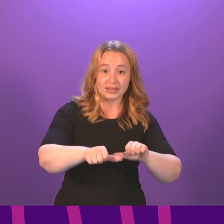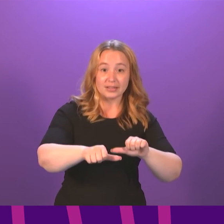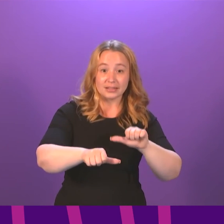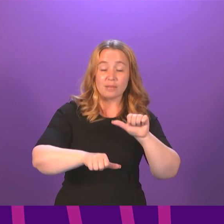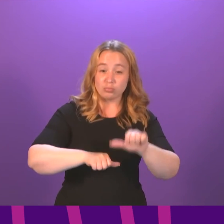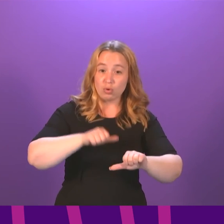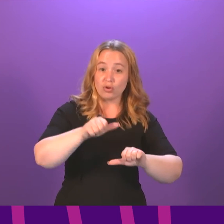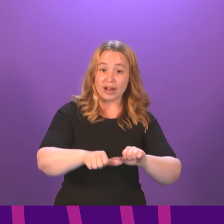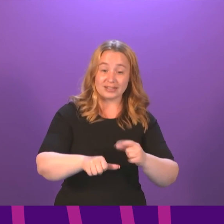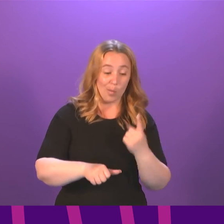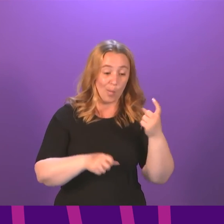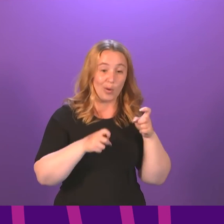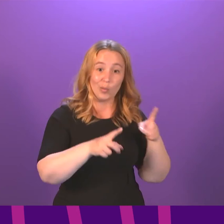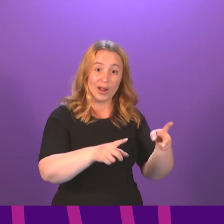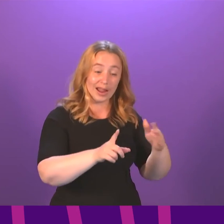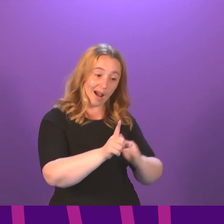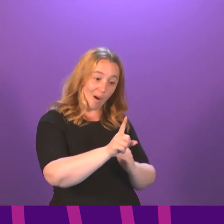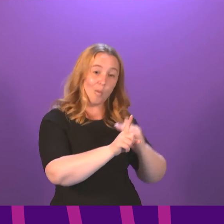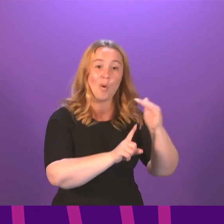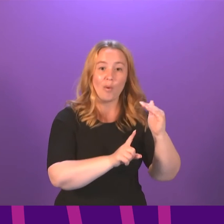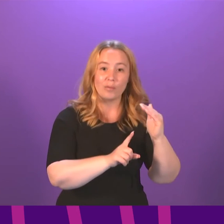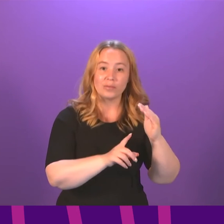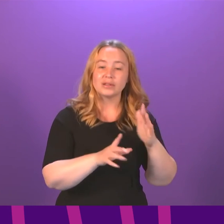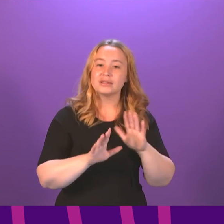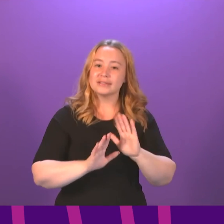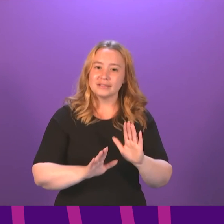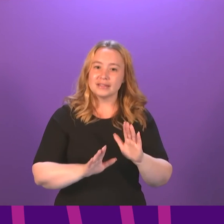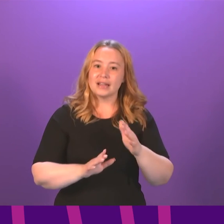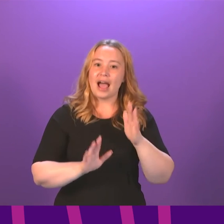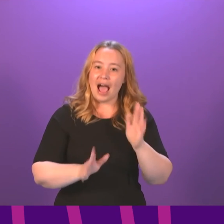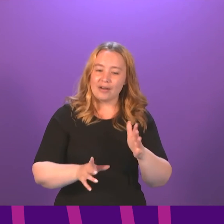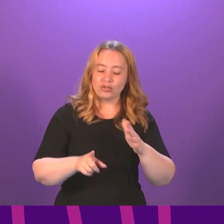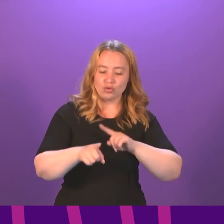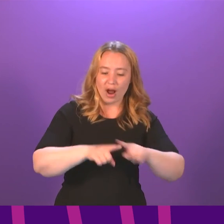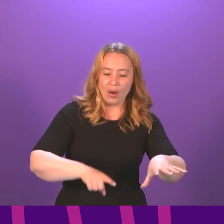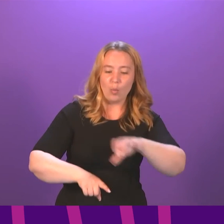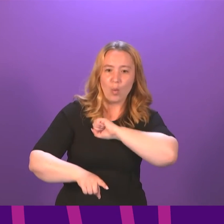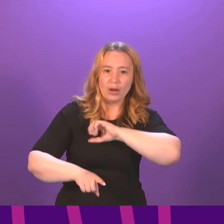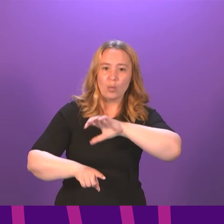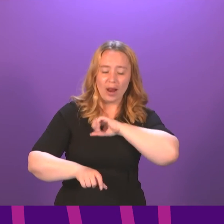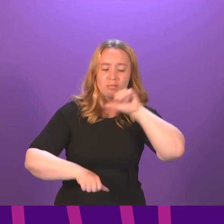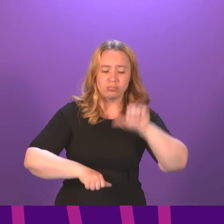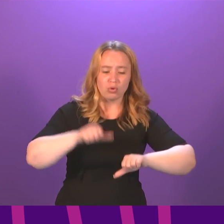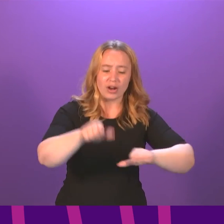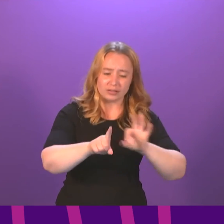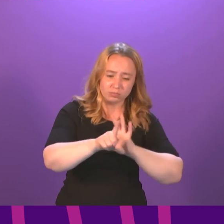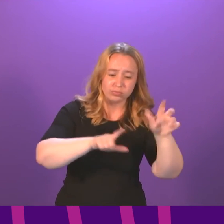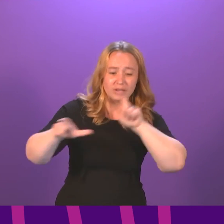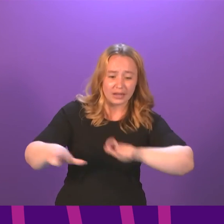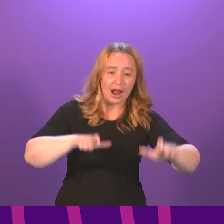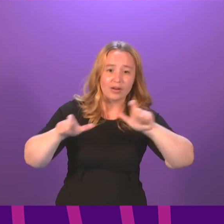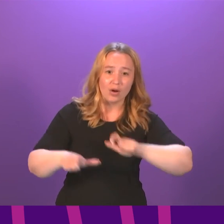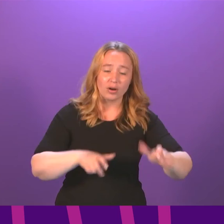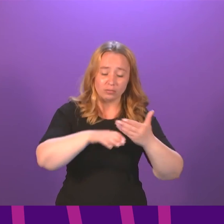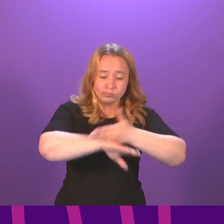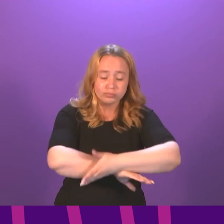all one way. We always have to protect and continue to win and re-win the progress we made. I also would